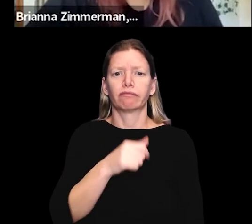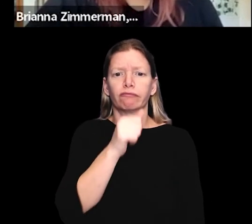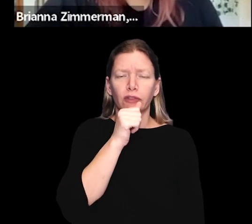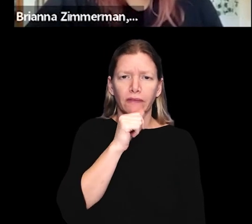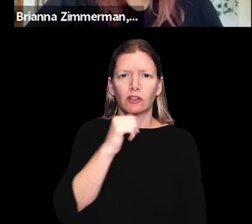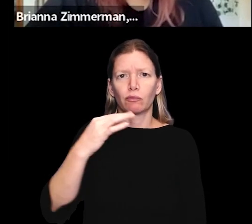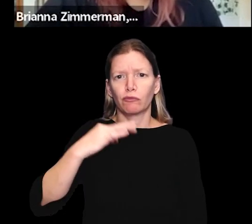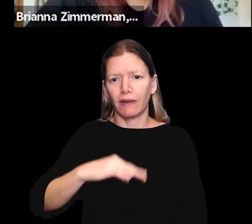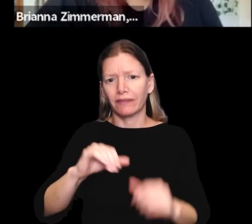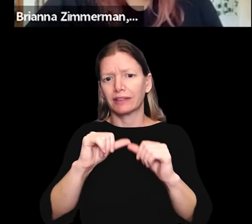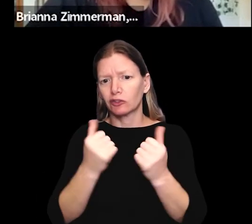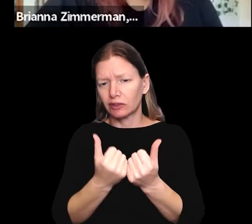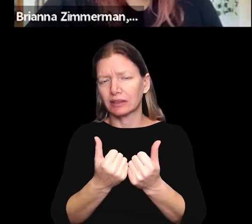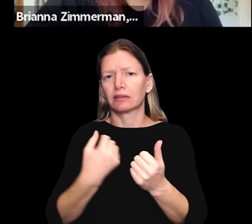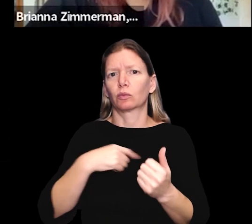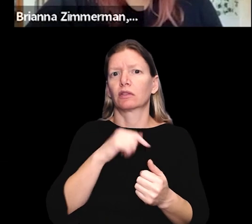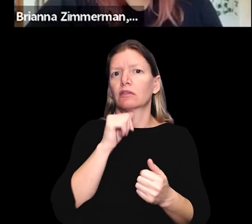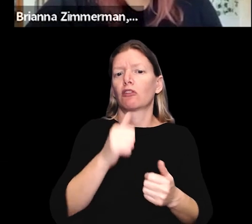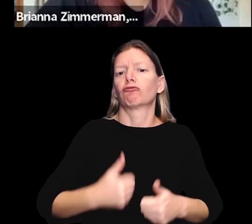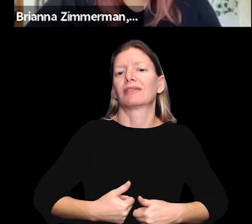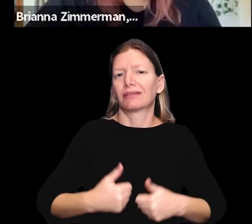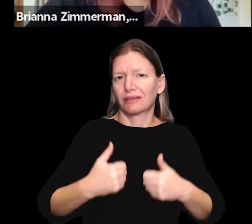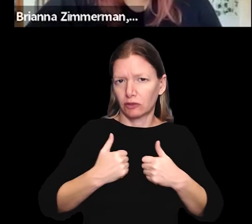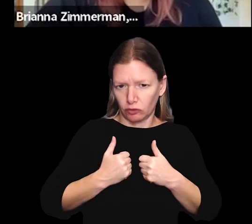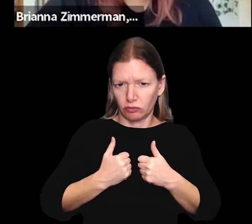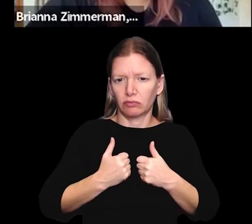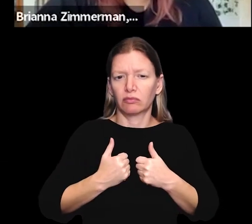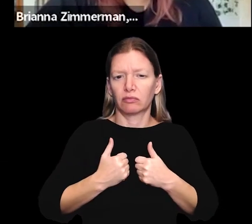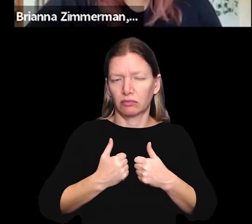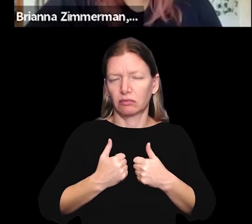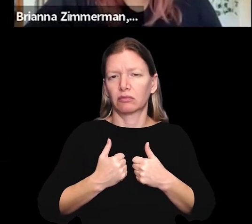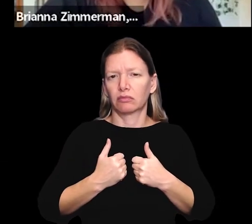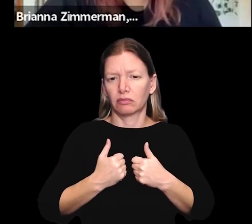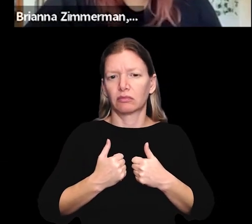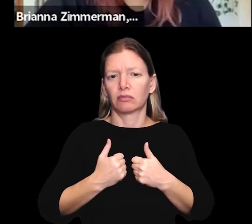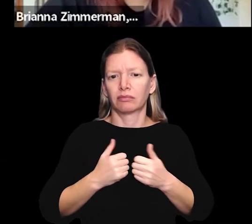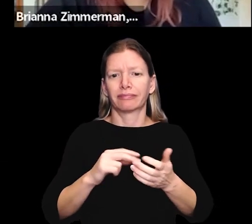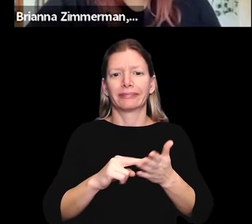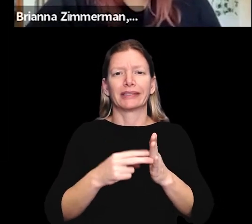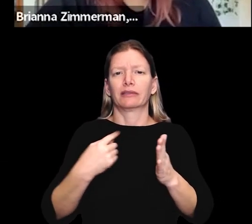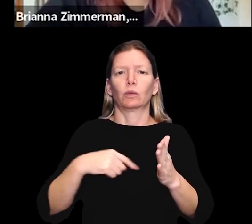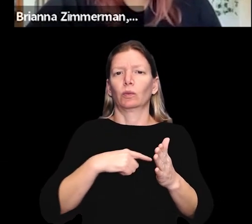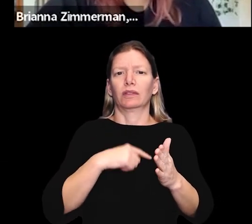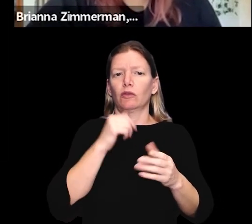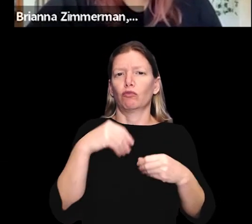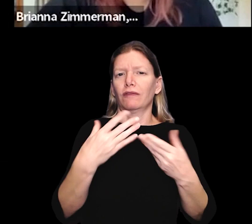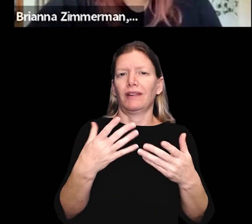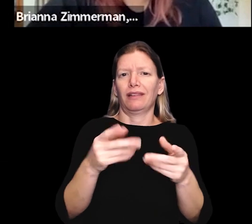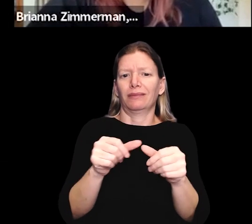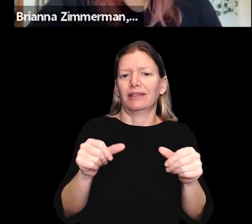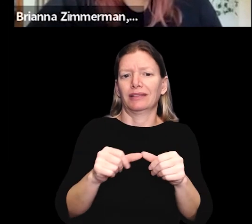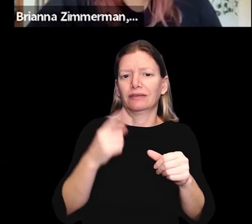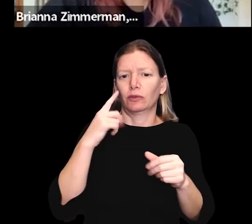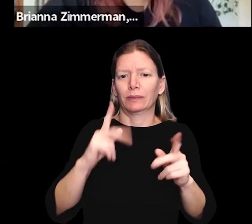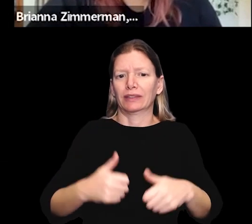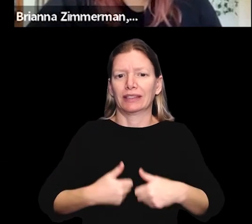We're private nonprofit agencies and we're non residential, meaning that we're not a place to